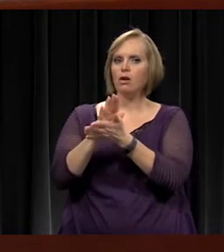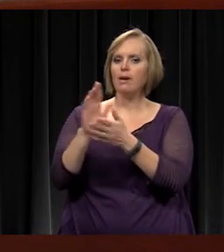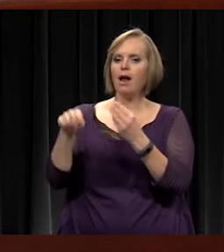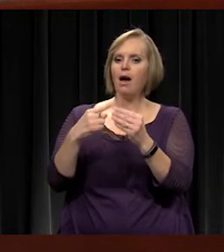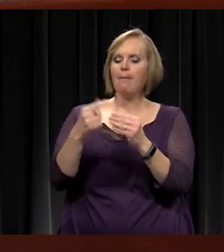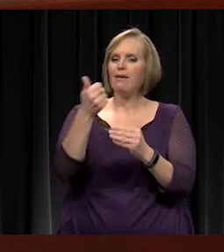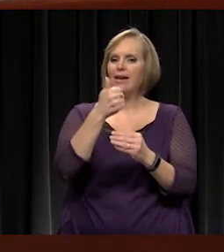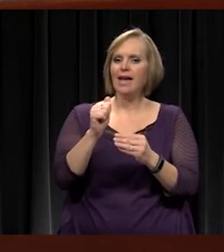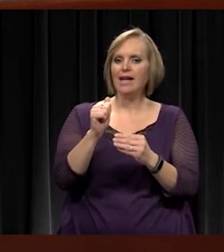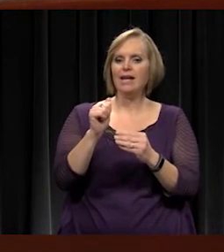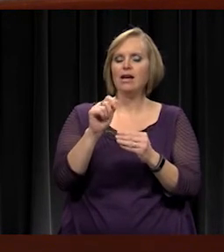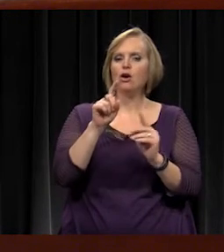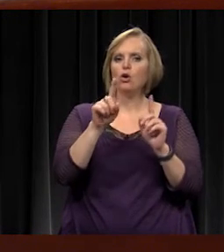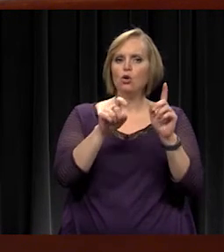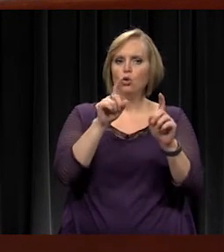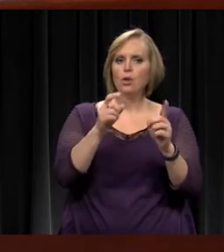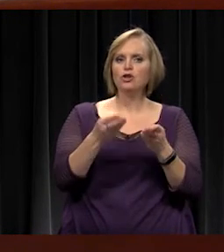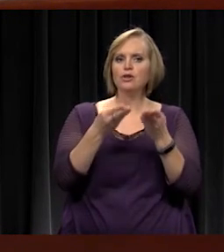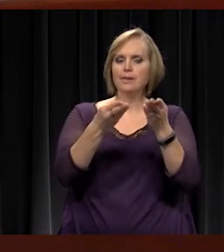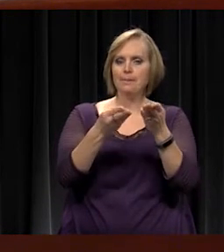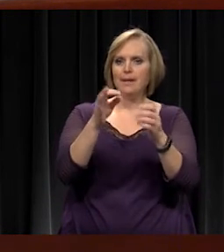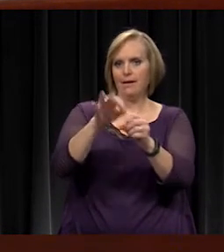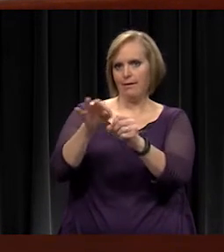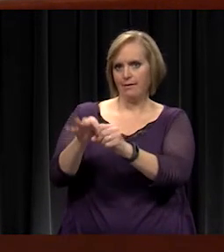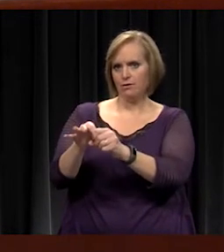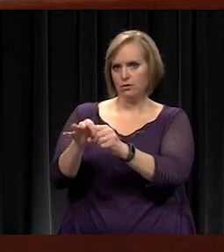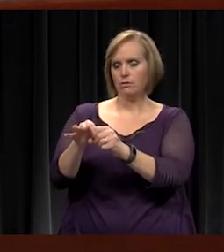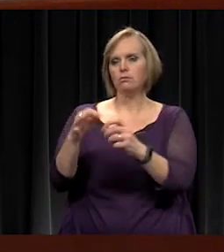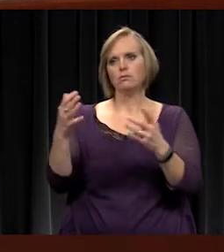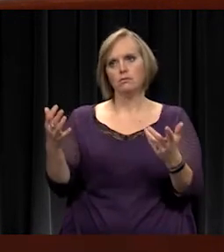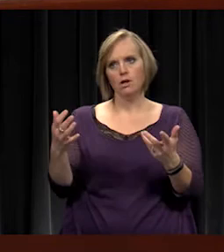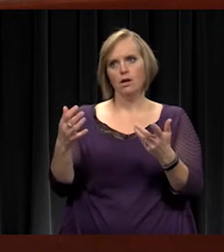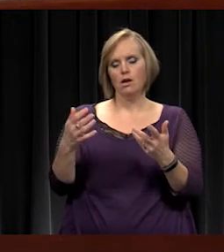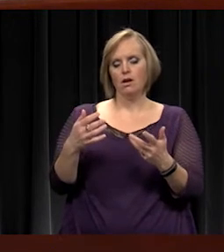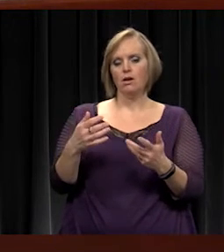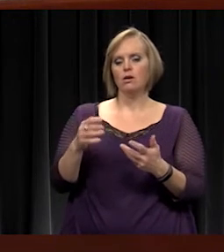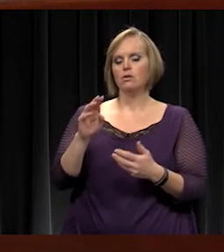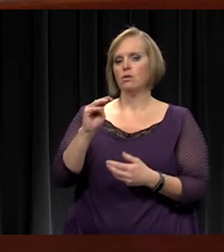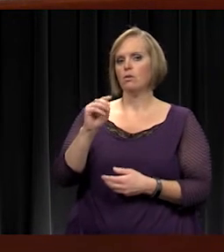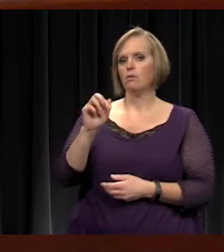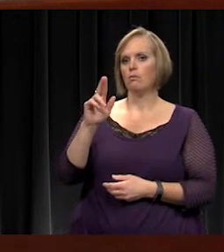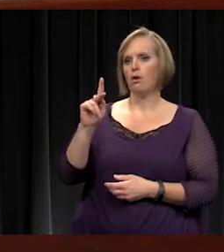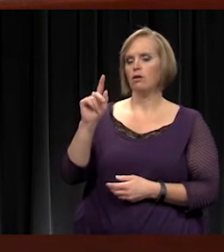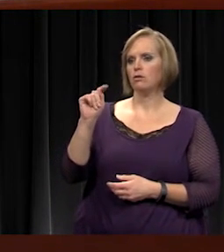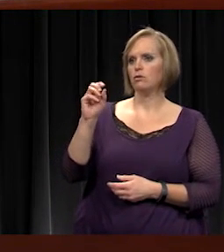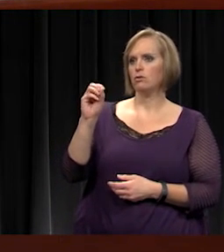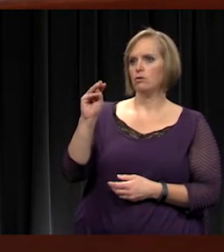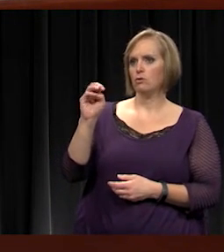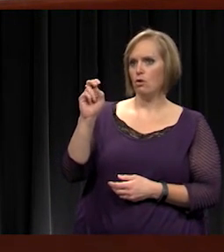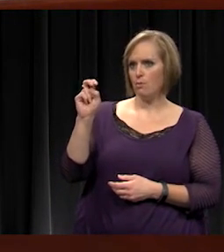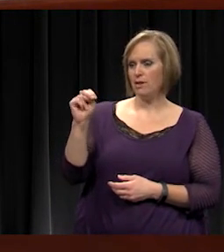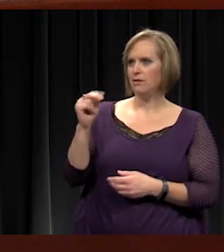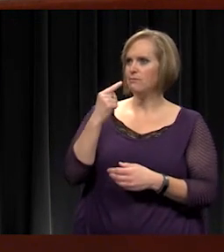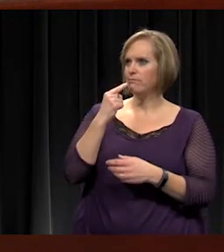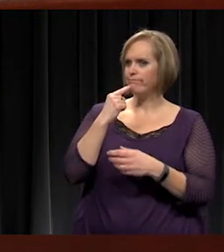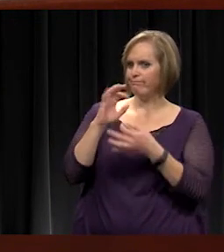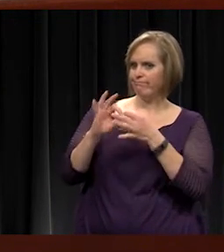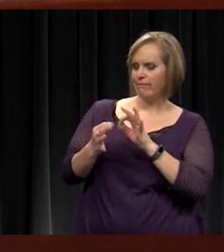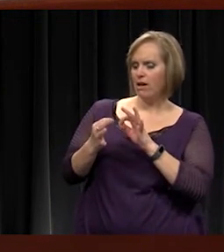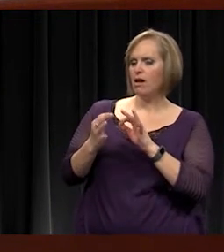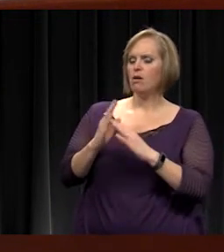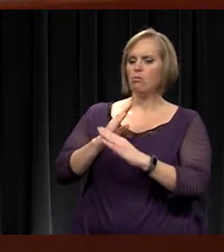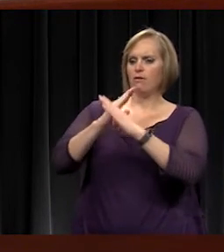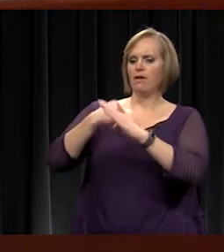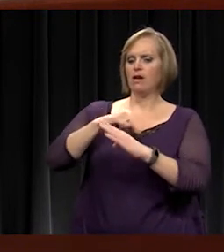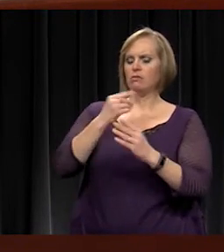question submitted election. So, the interpretation by Mark Tolman says it would prohibit us from even providing information